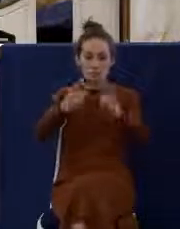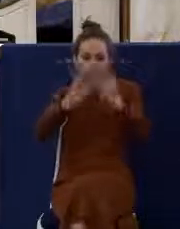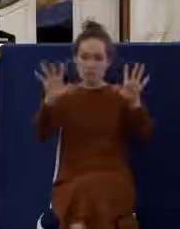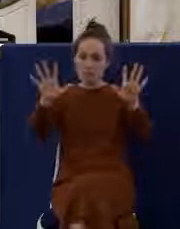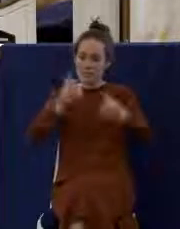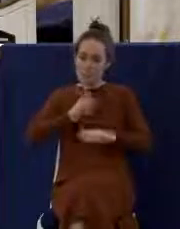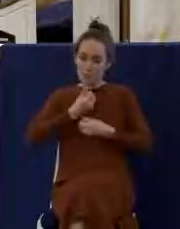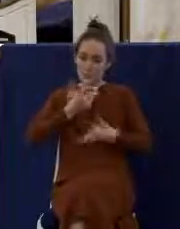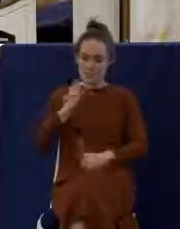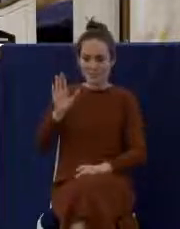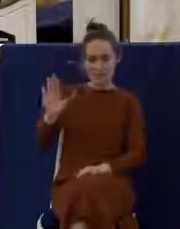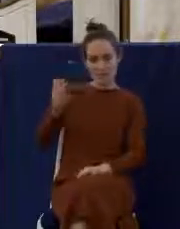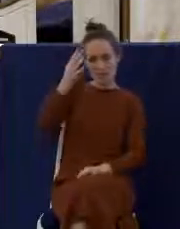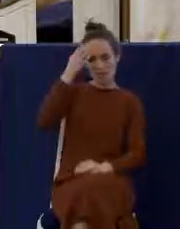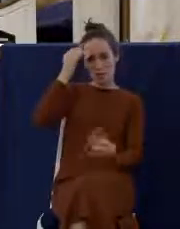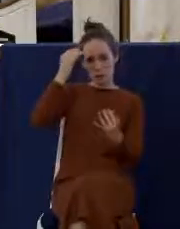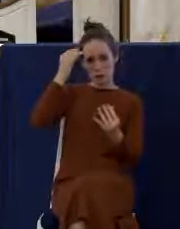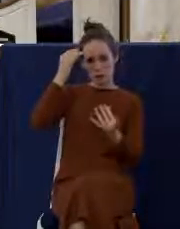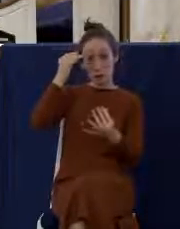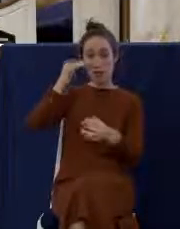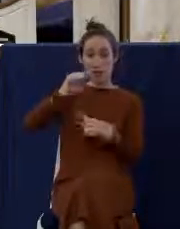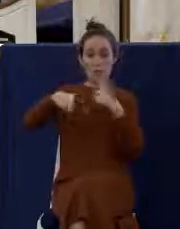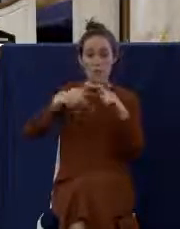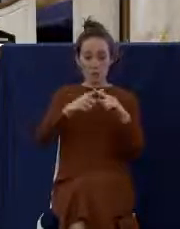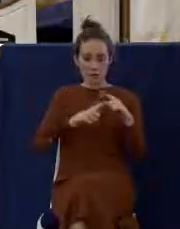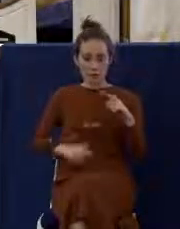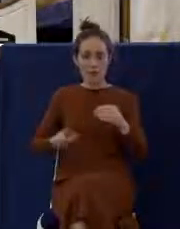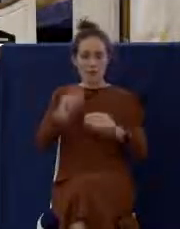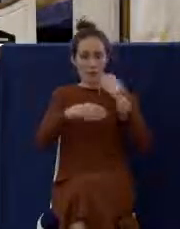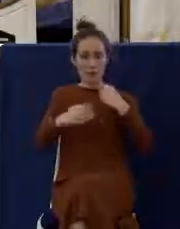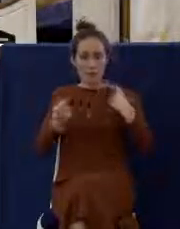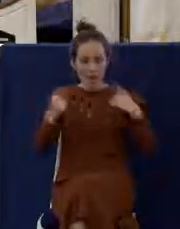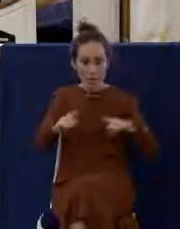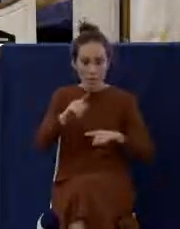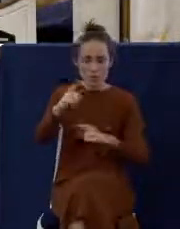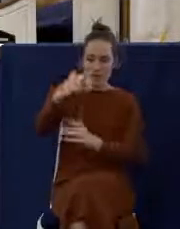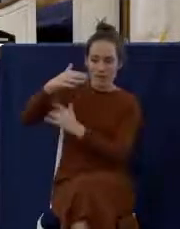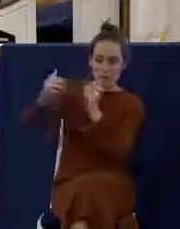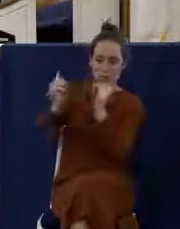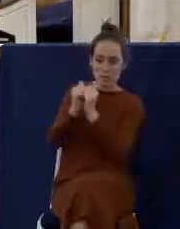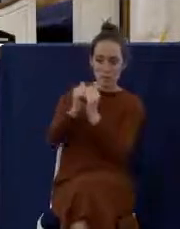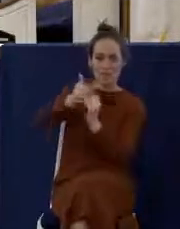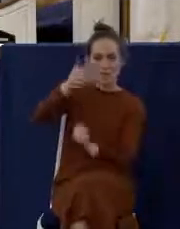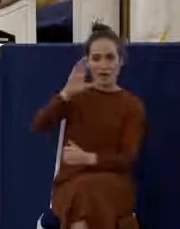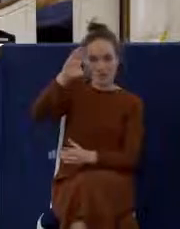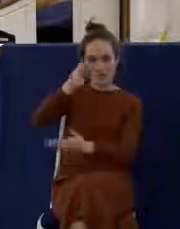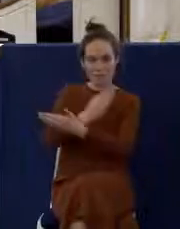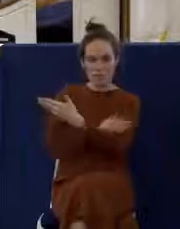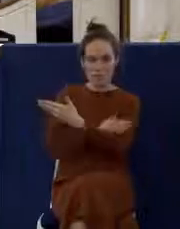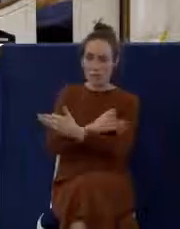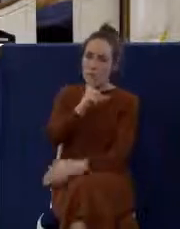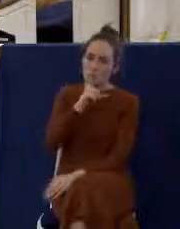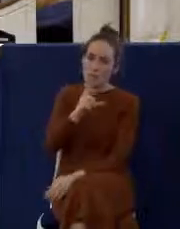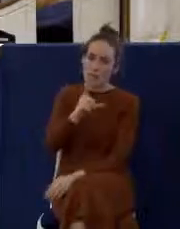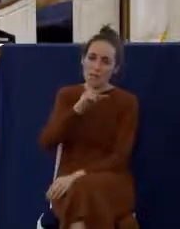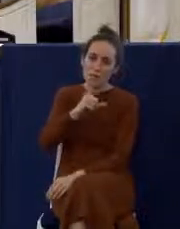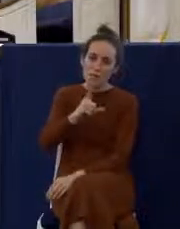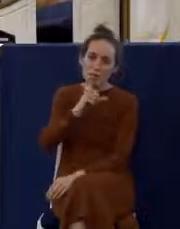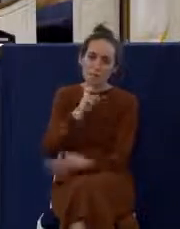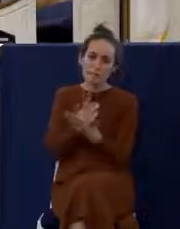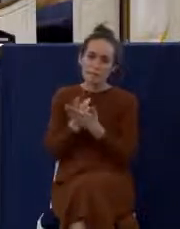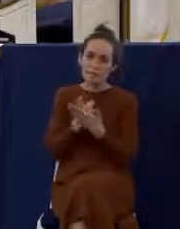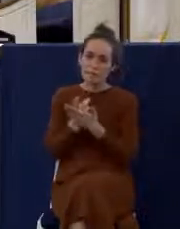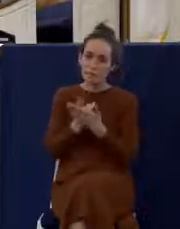thought that you are fellowshipping with the Son of God in a very real way when you come to the